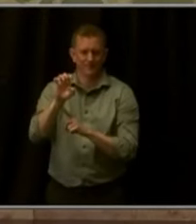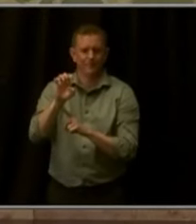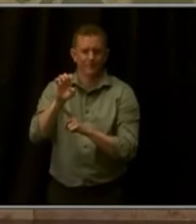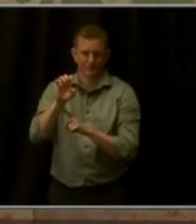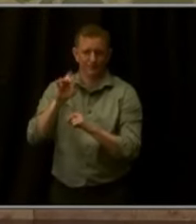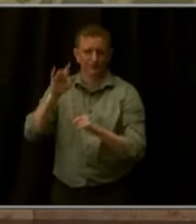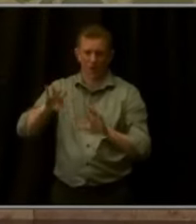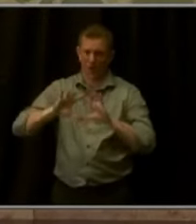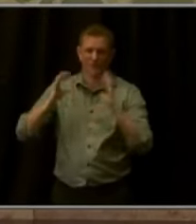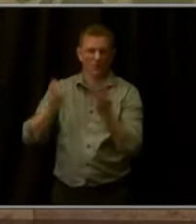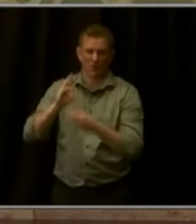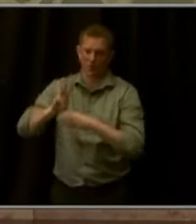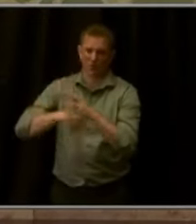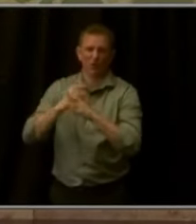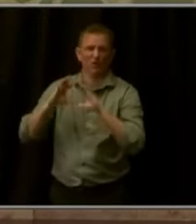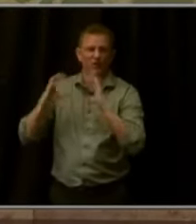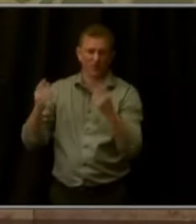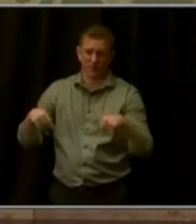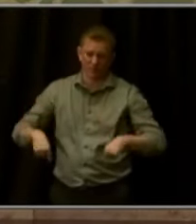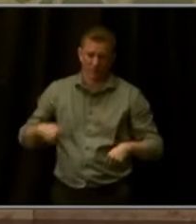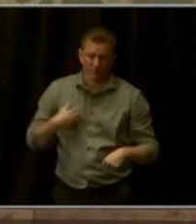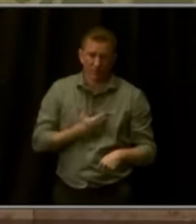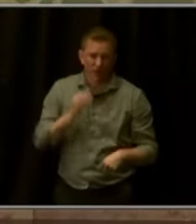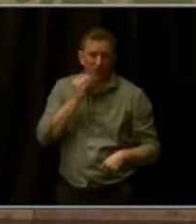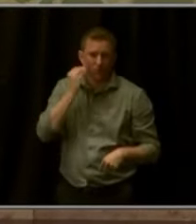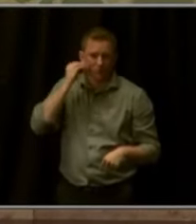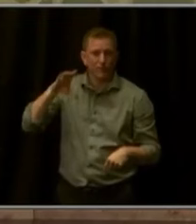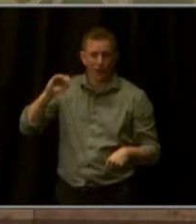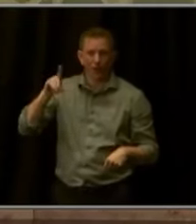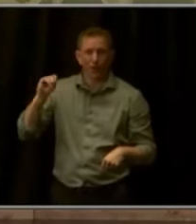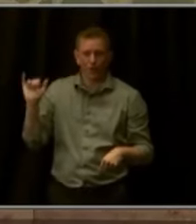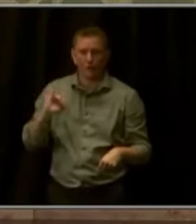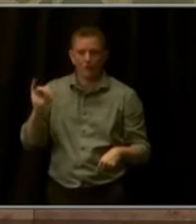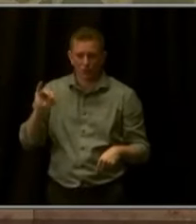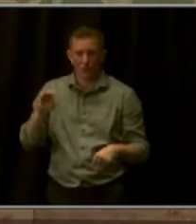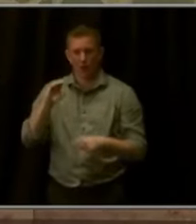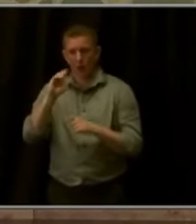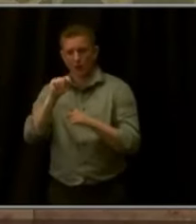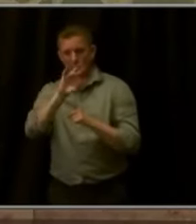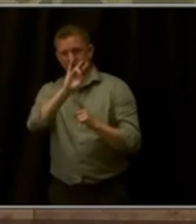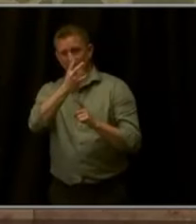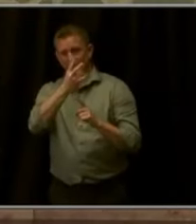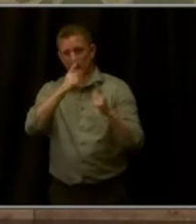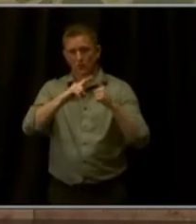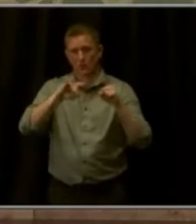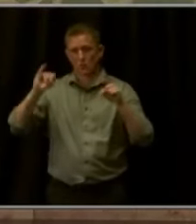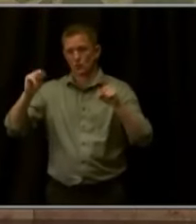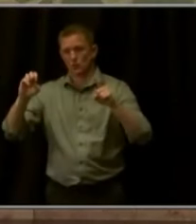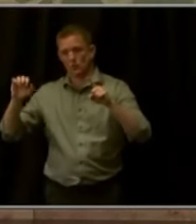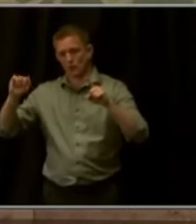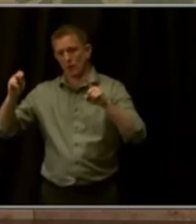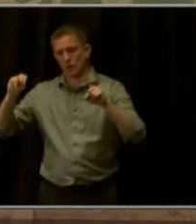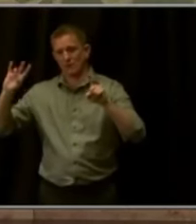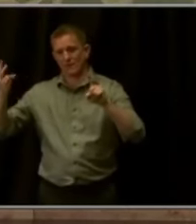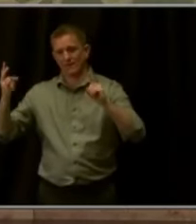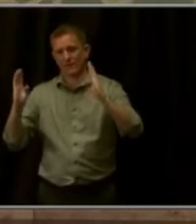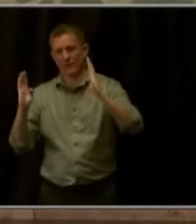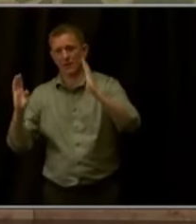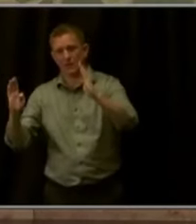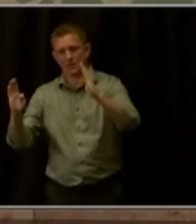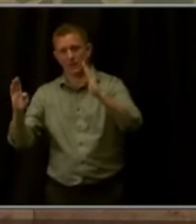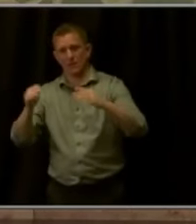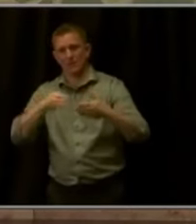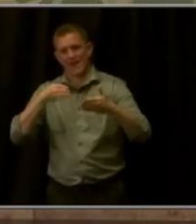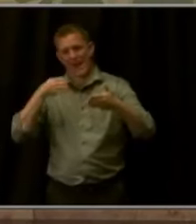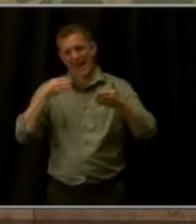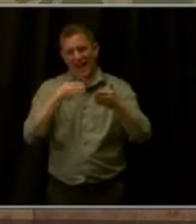here at home in Colorado. Between October 7th and January 7th, the Anti-Defamation League recorded a 360%